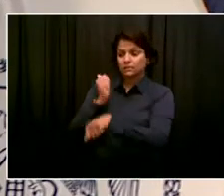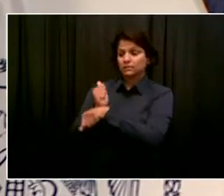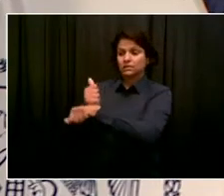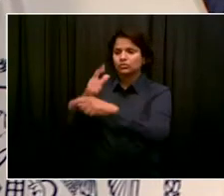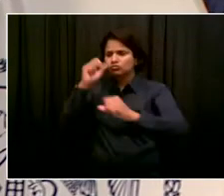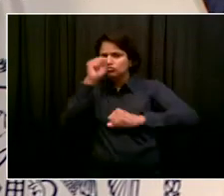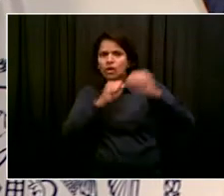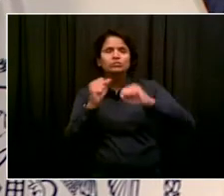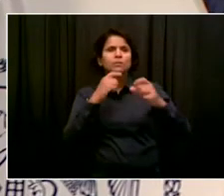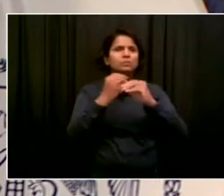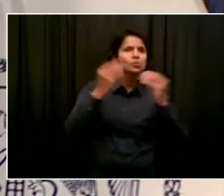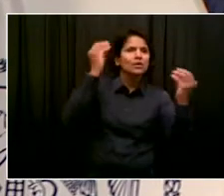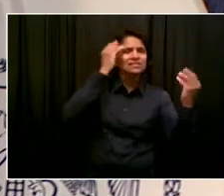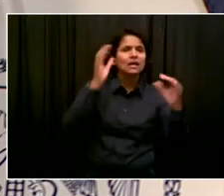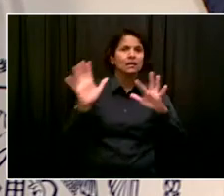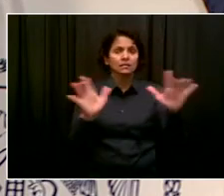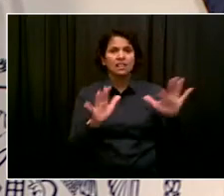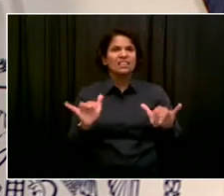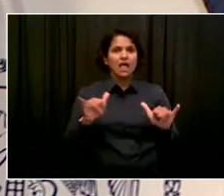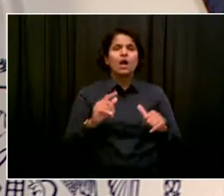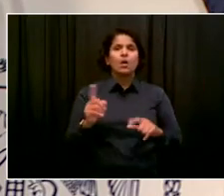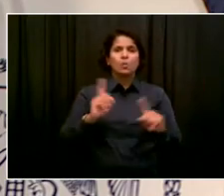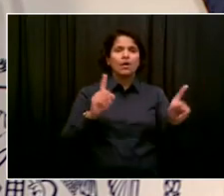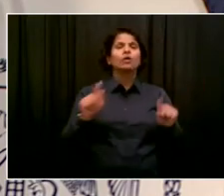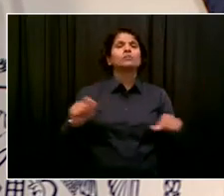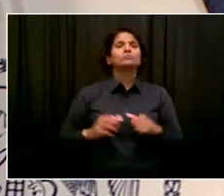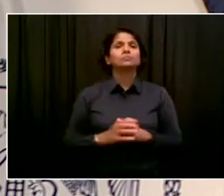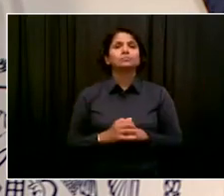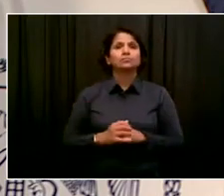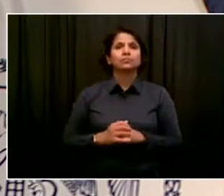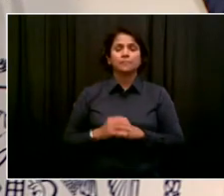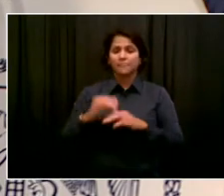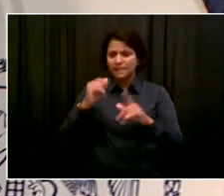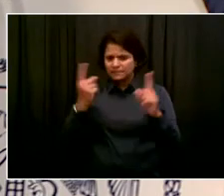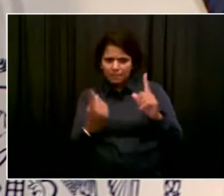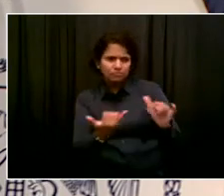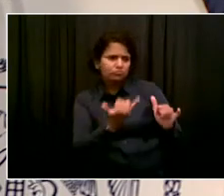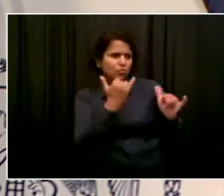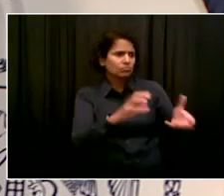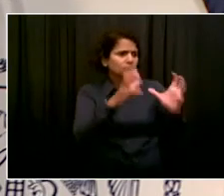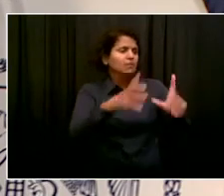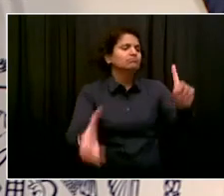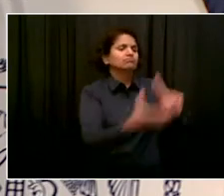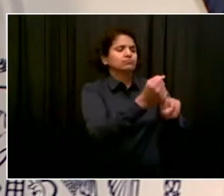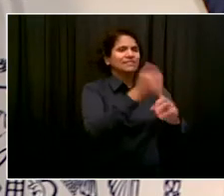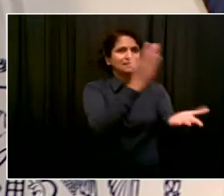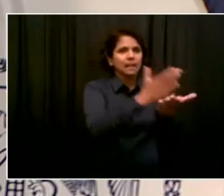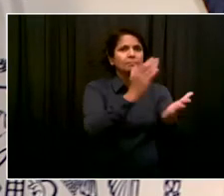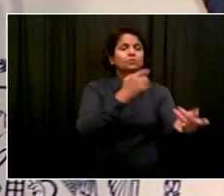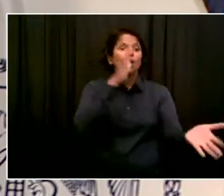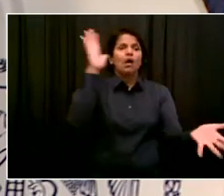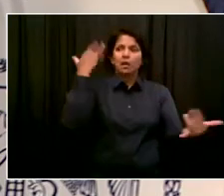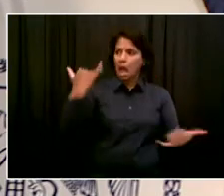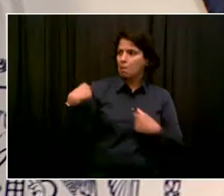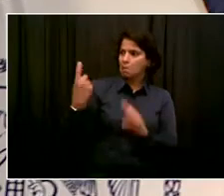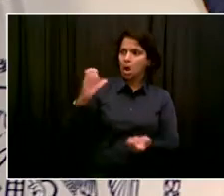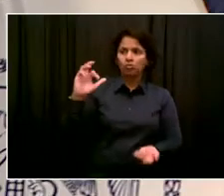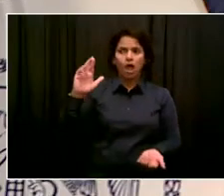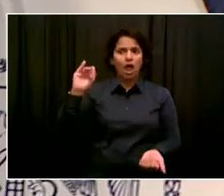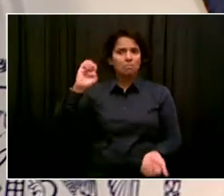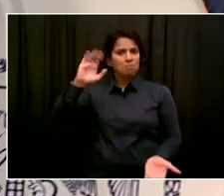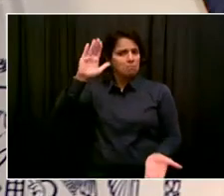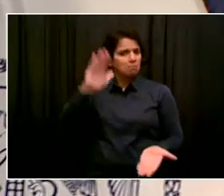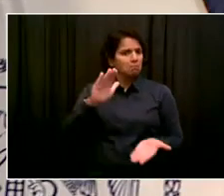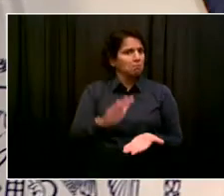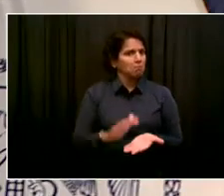folks, doing the violence, and getting them off the streets, and working more and more with communities. That work you heard a lot about last week in the Bronx. You're going to